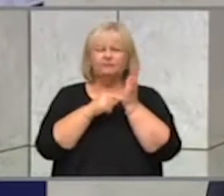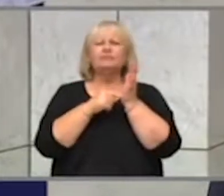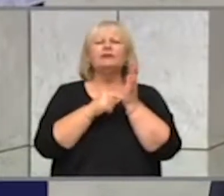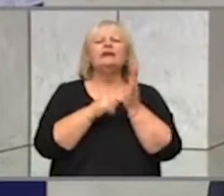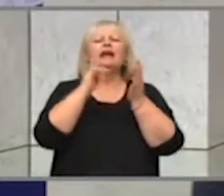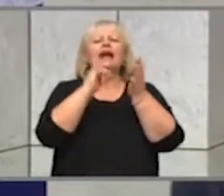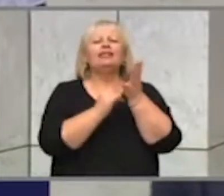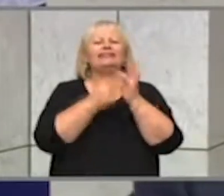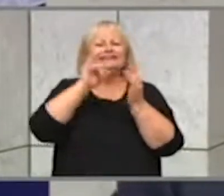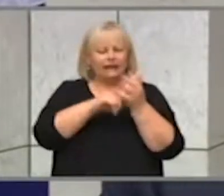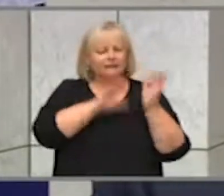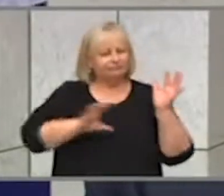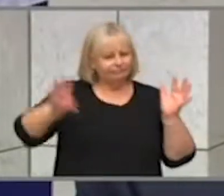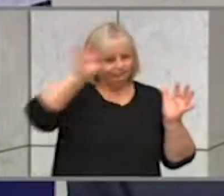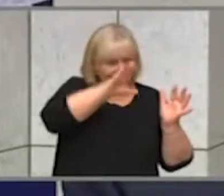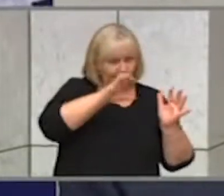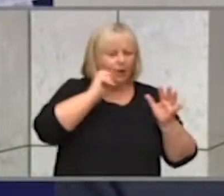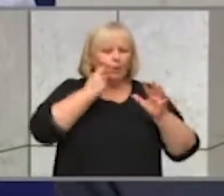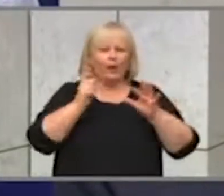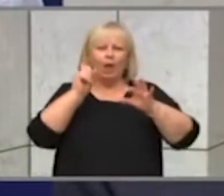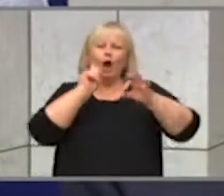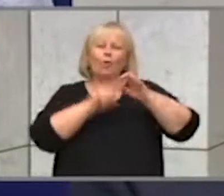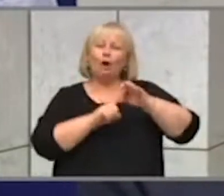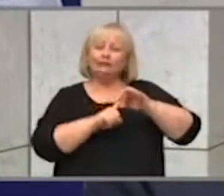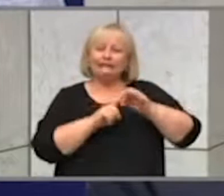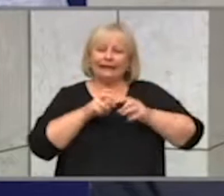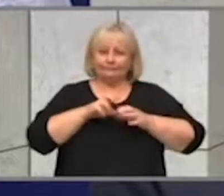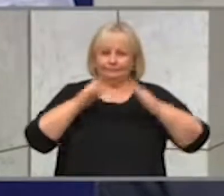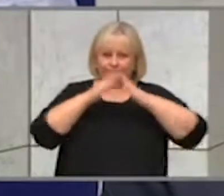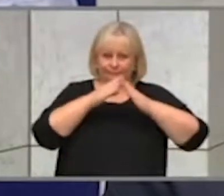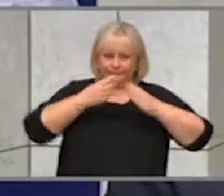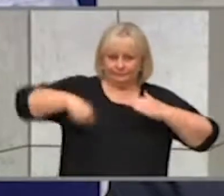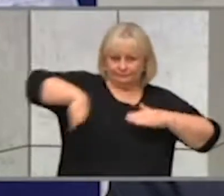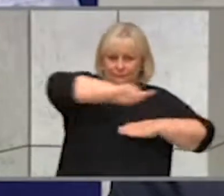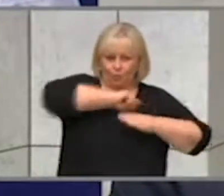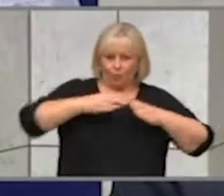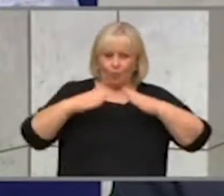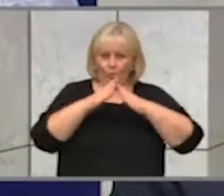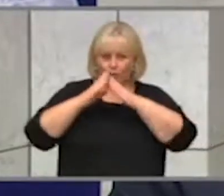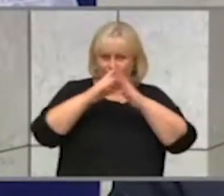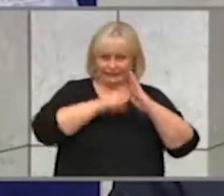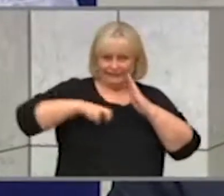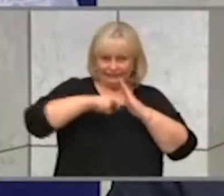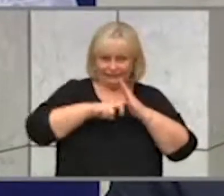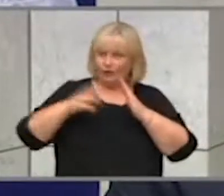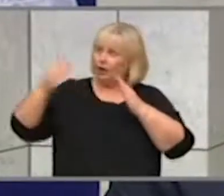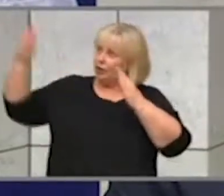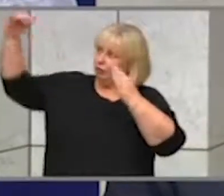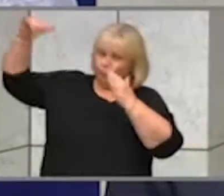territories will be quarantining all arrivals through our airports in